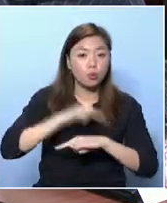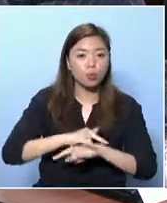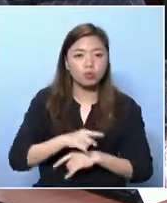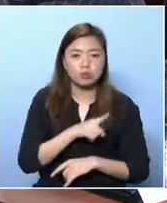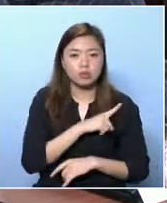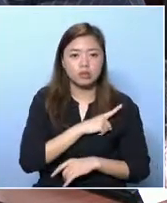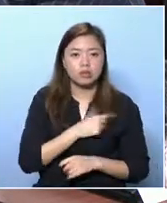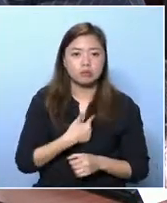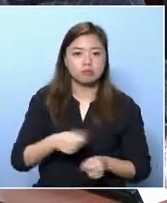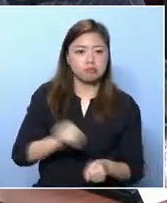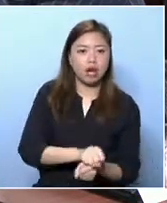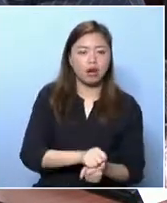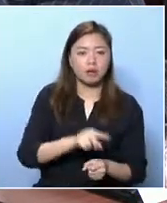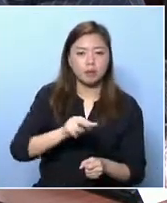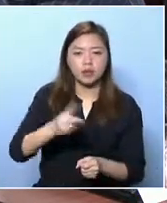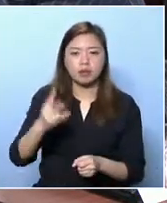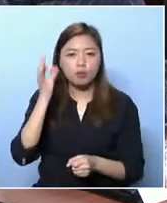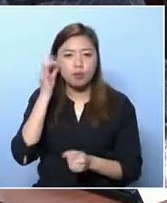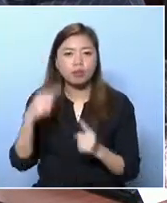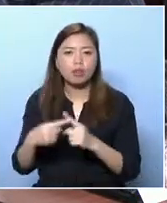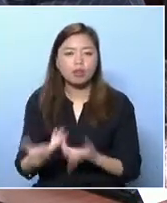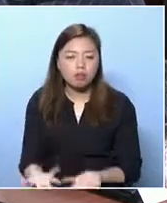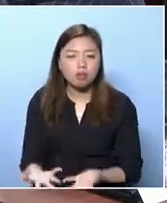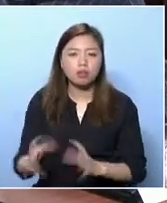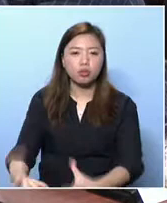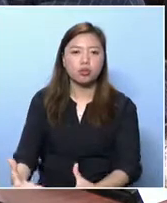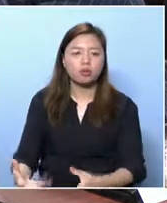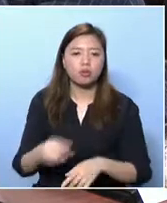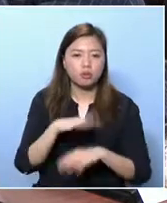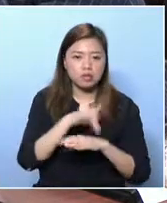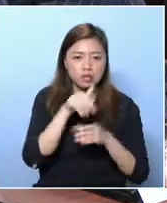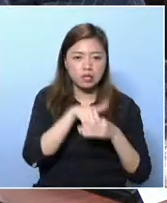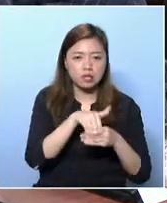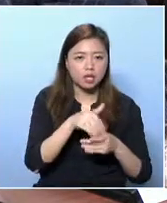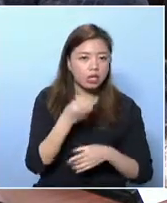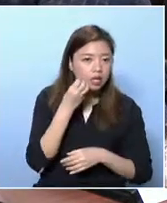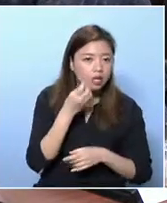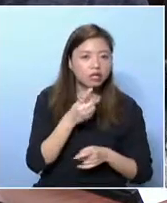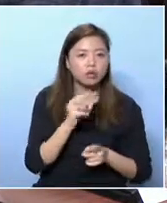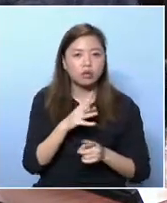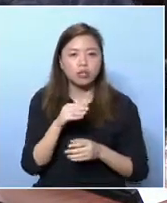for the elderly had its age limit from 60,